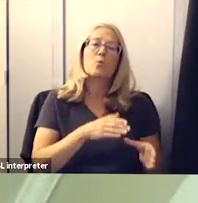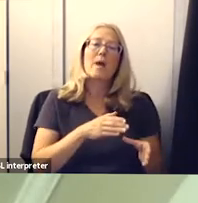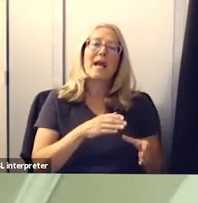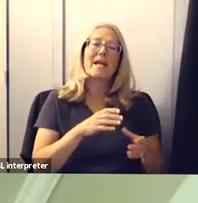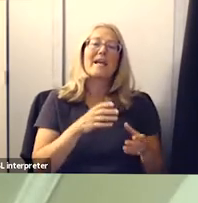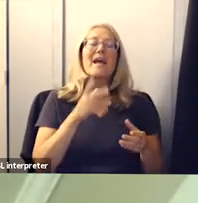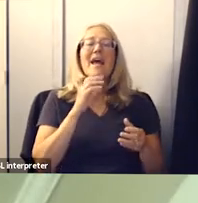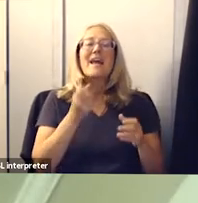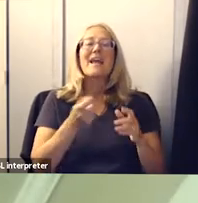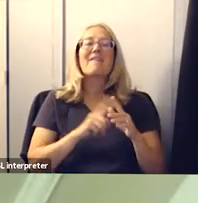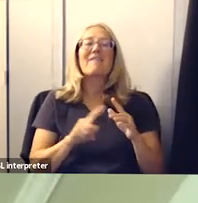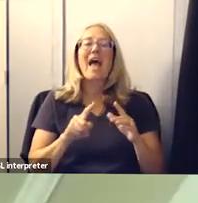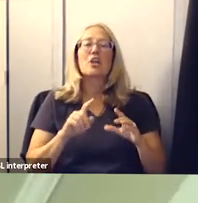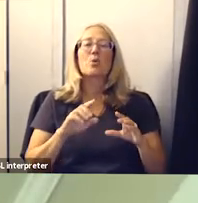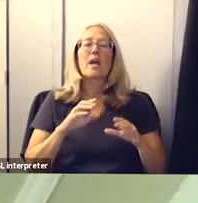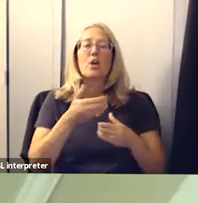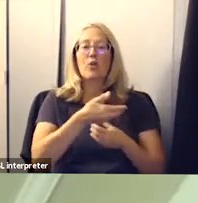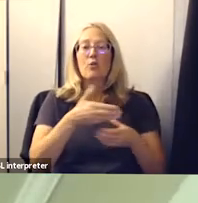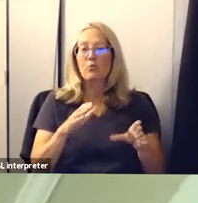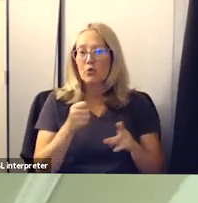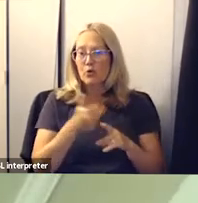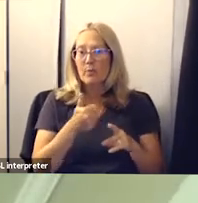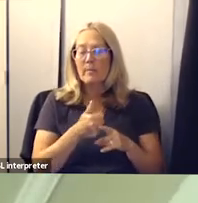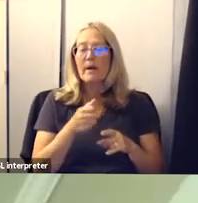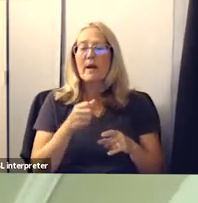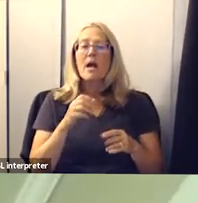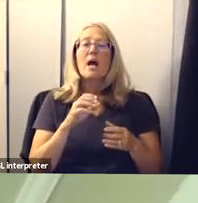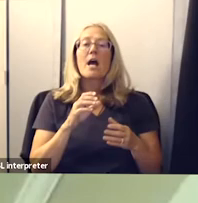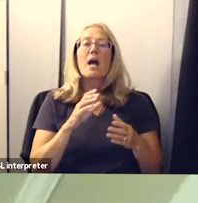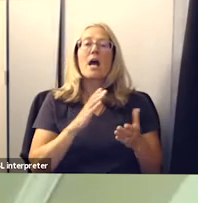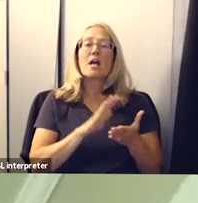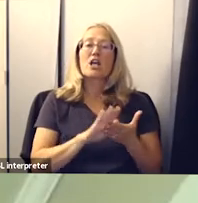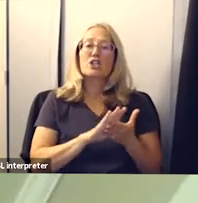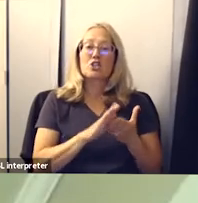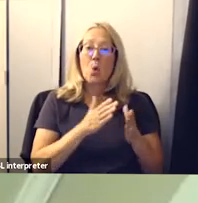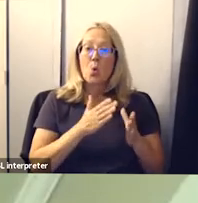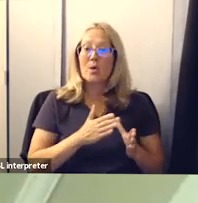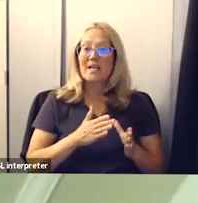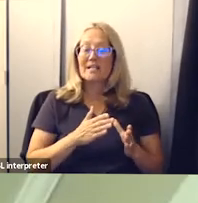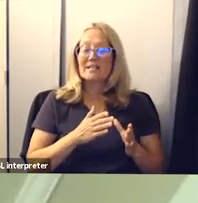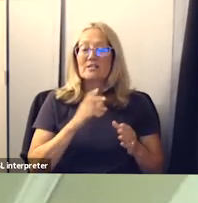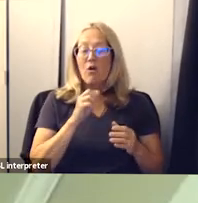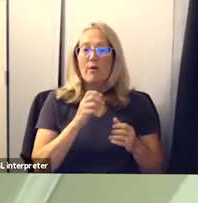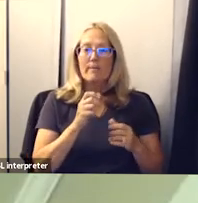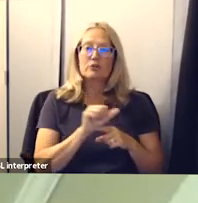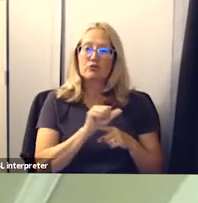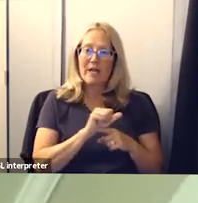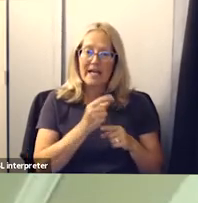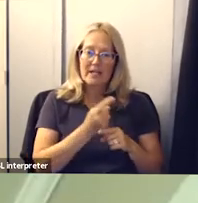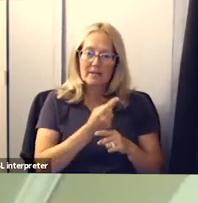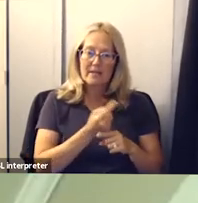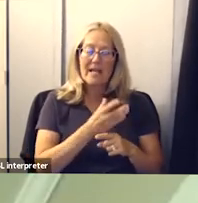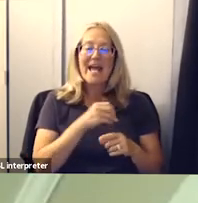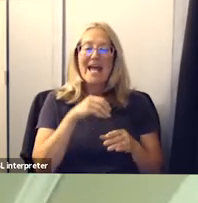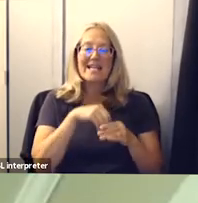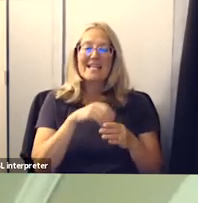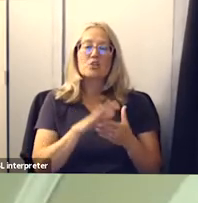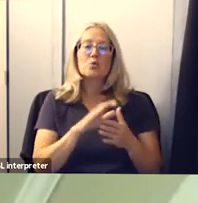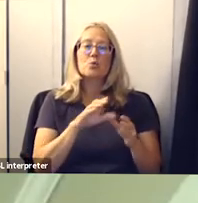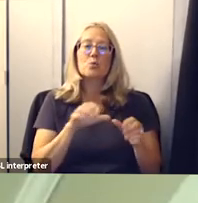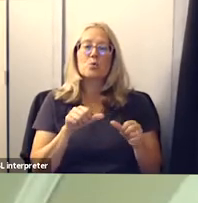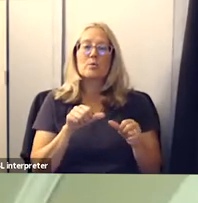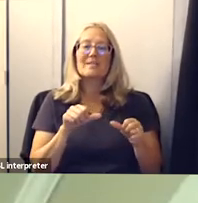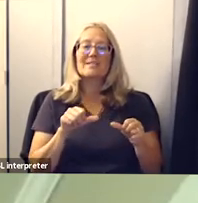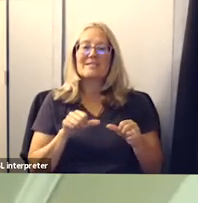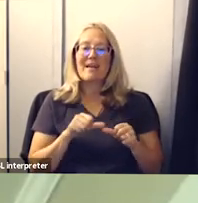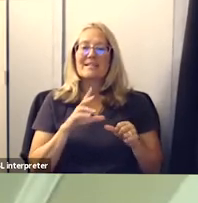see our custodians are still properly trained they have the product in inventory at each school site including all the necessary